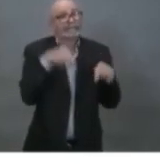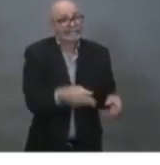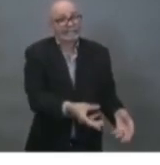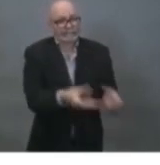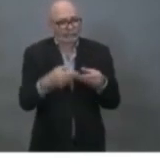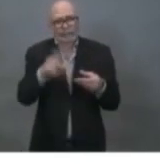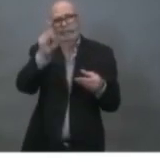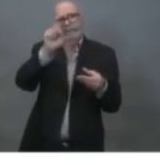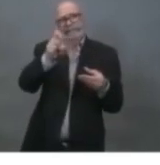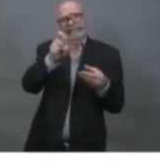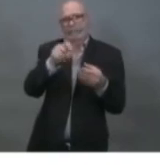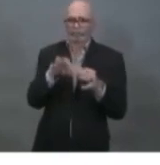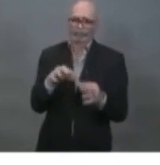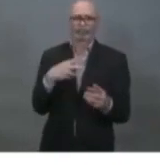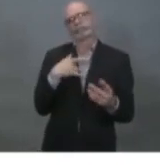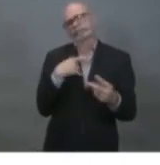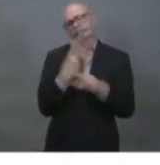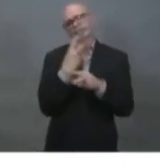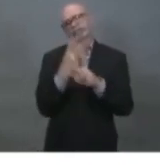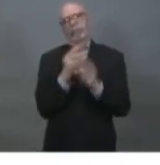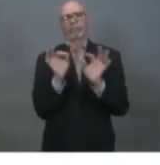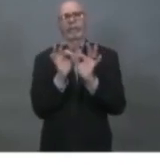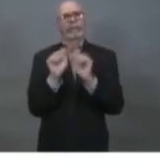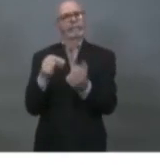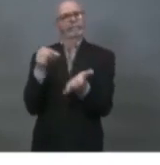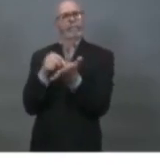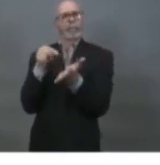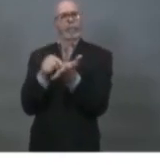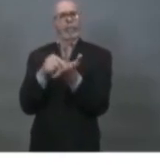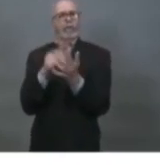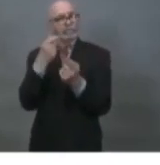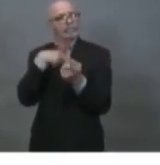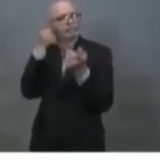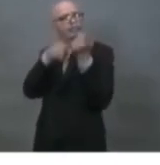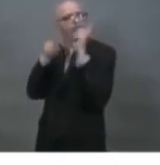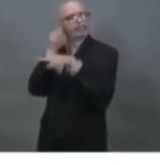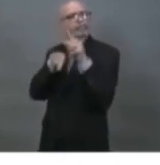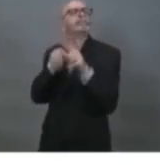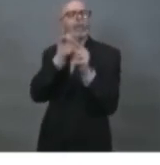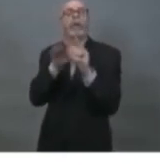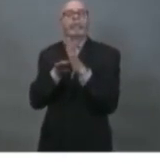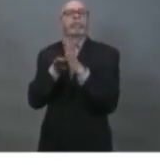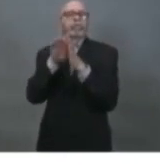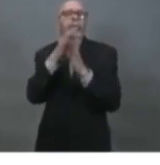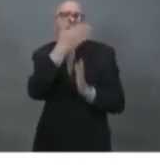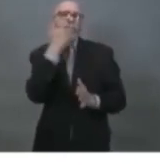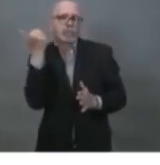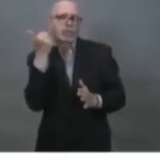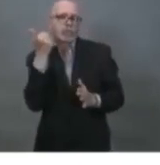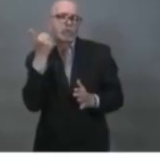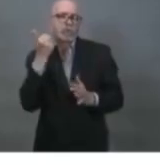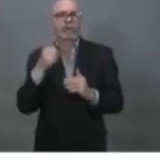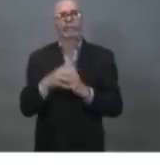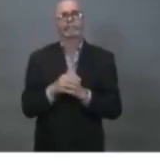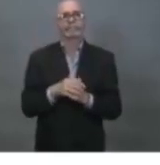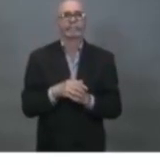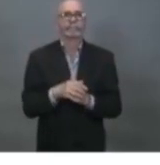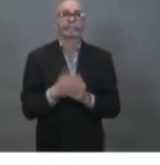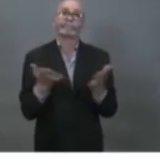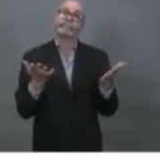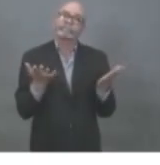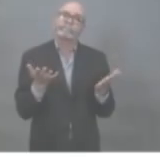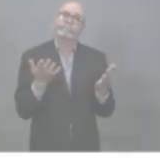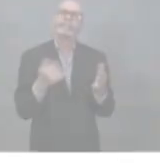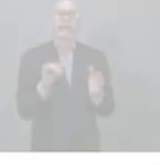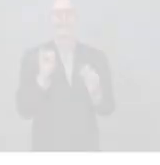so that they can continue building and growing their business. But more importantly, employing some Nova Scotians and growing the economy of